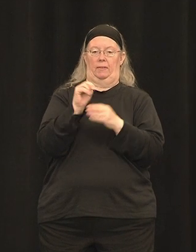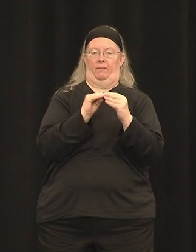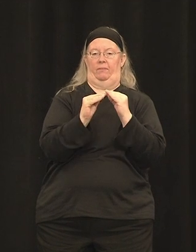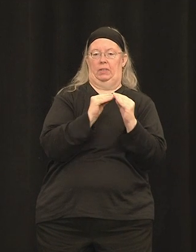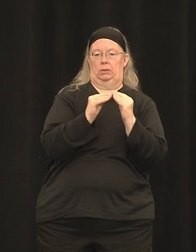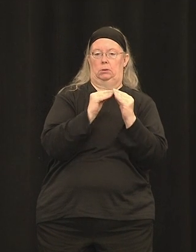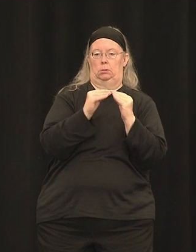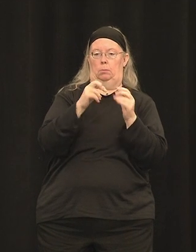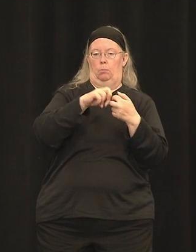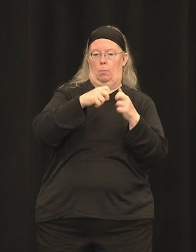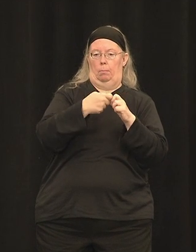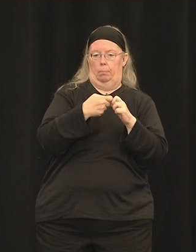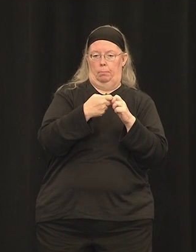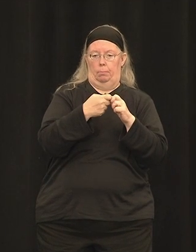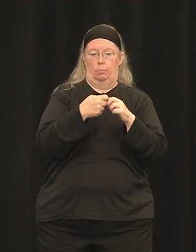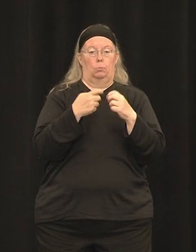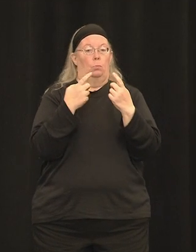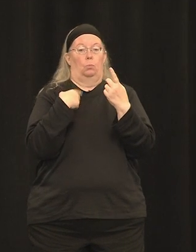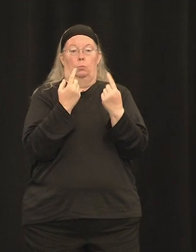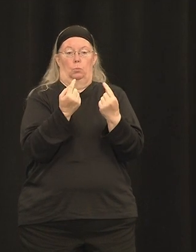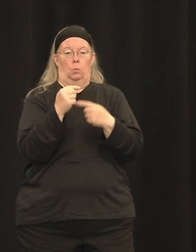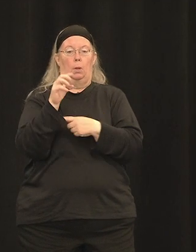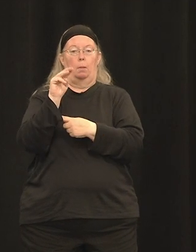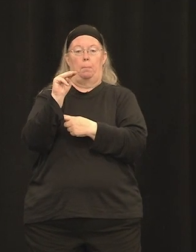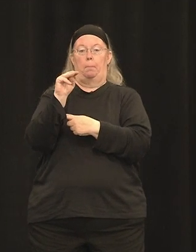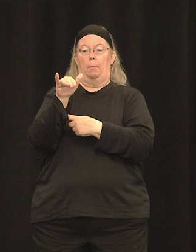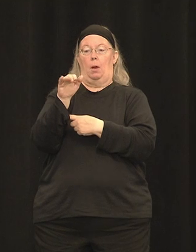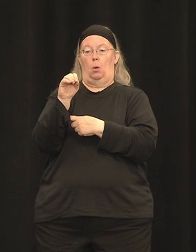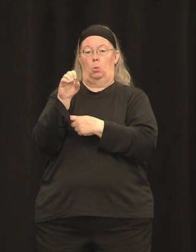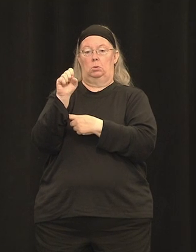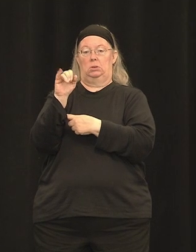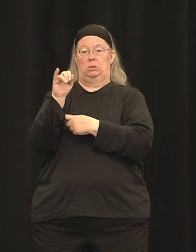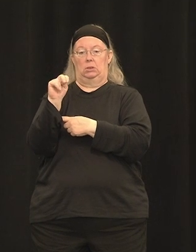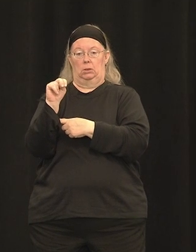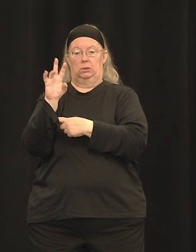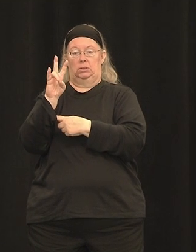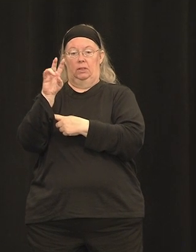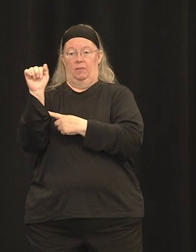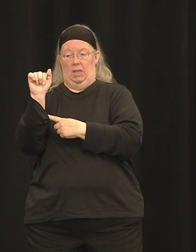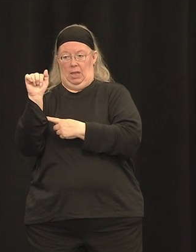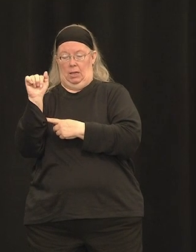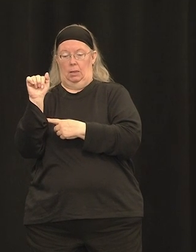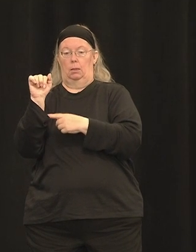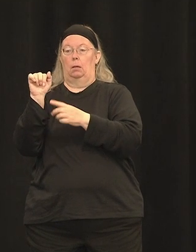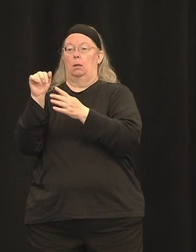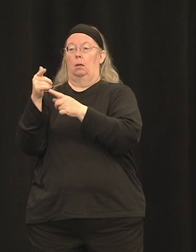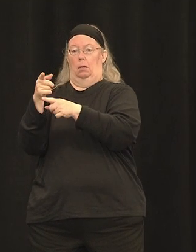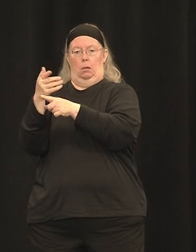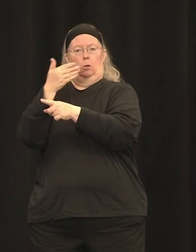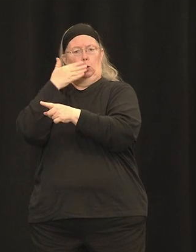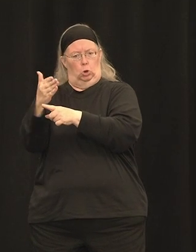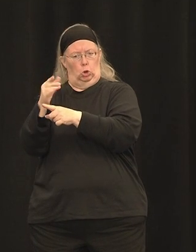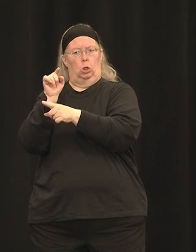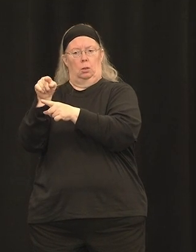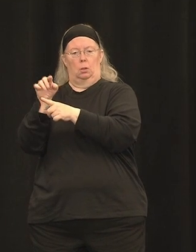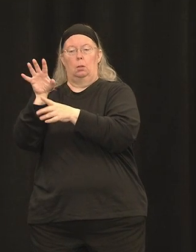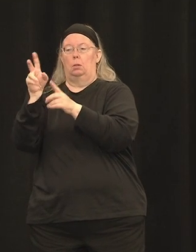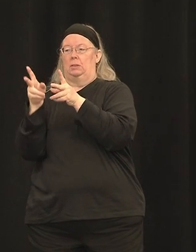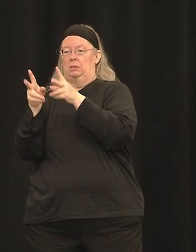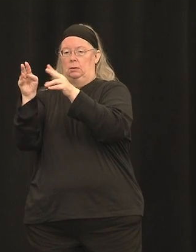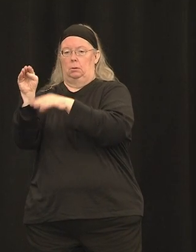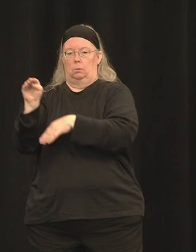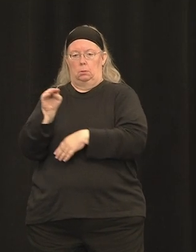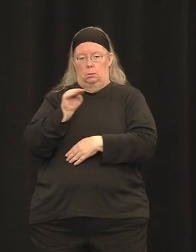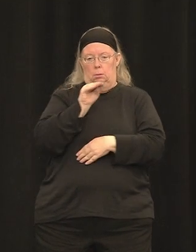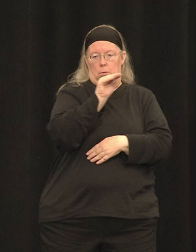7A. We are delivering it to the photoreceptor cells of these patients. That healthy copy of the myosin 7A